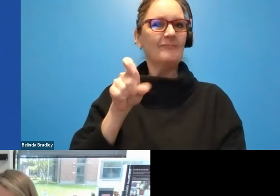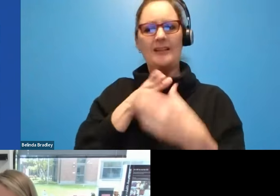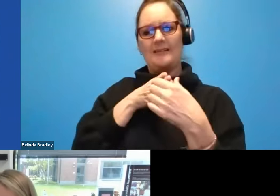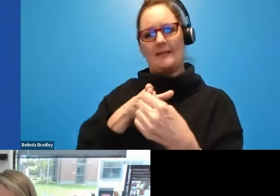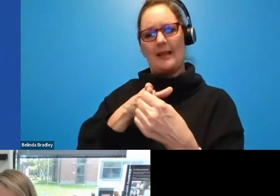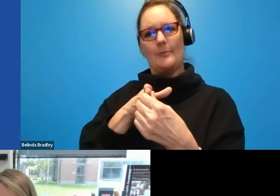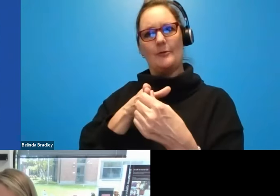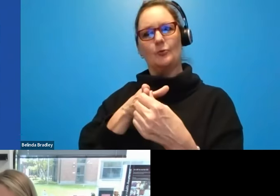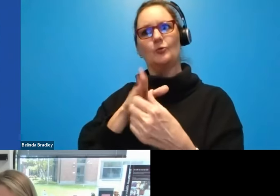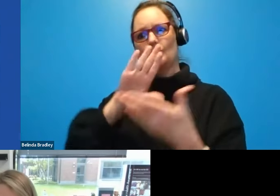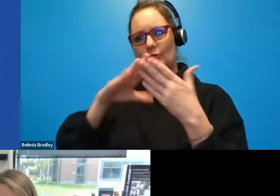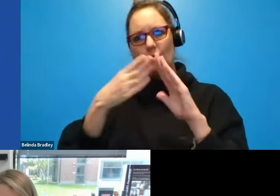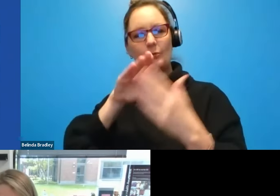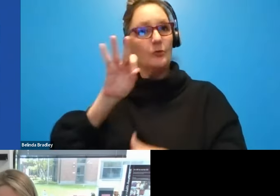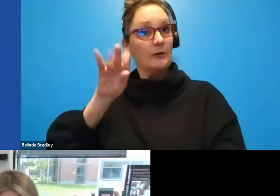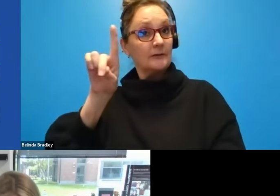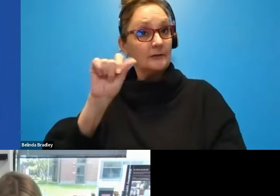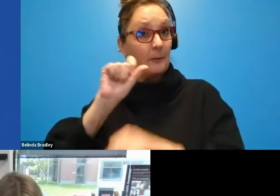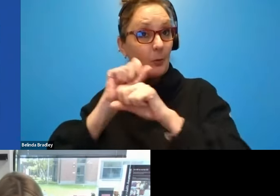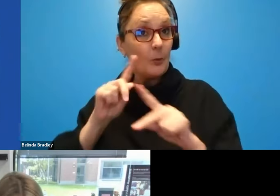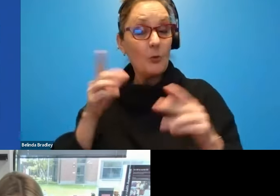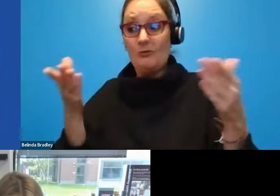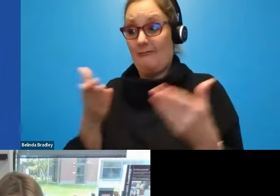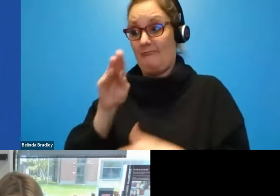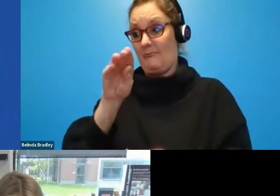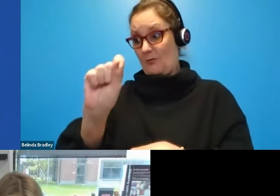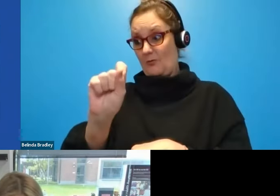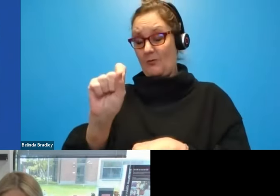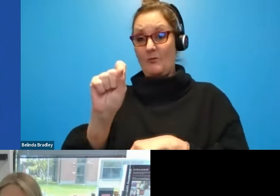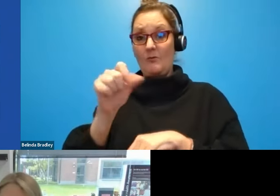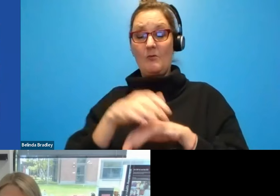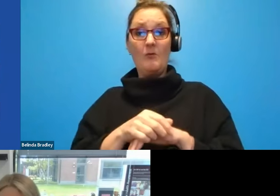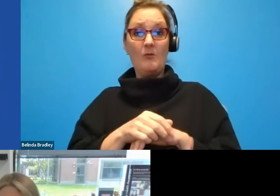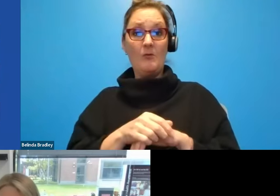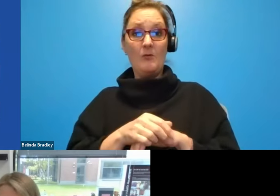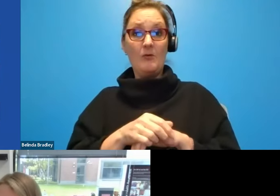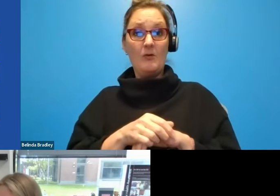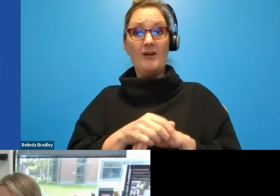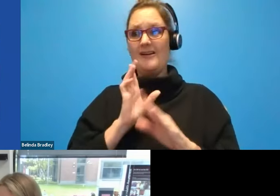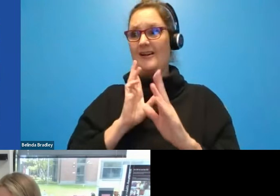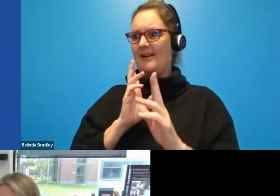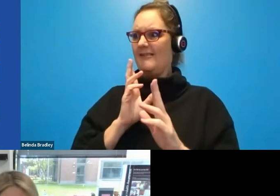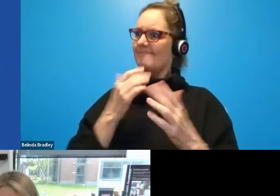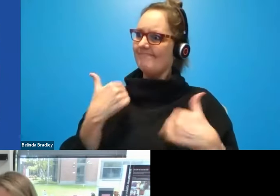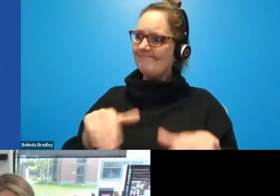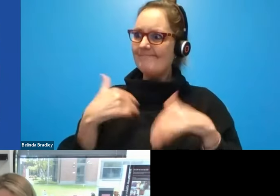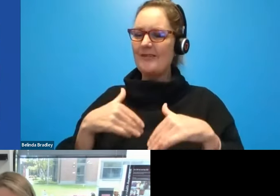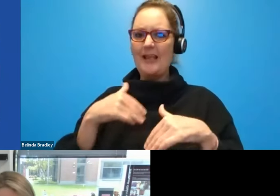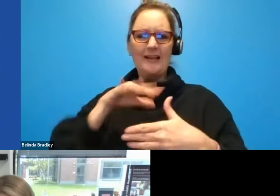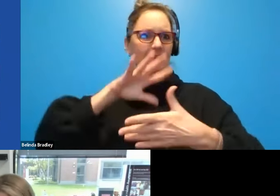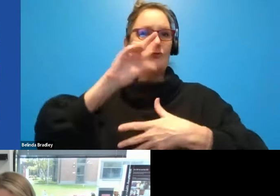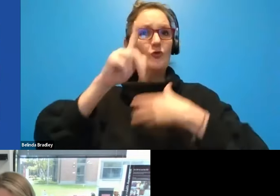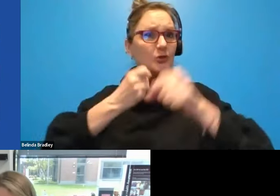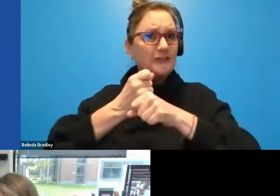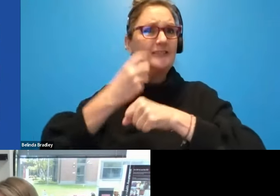community of disabled employees at Microsoft. And I honestly just spent years learning,